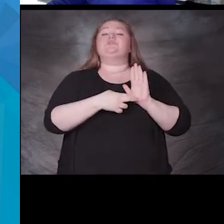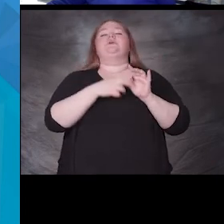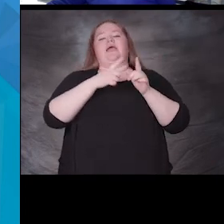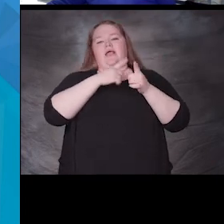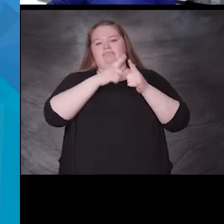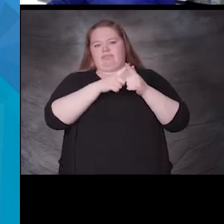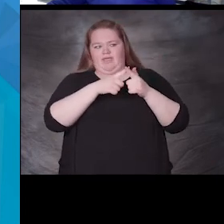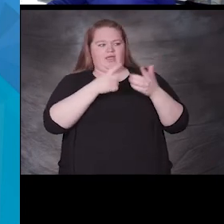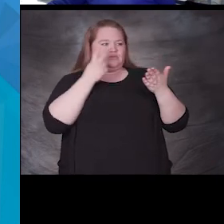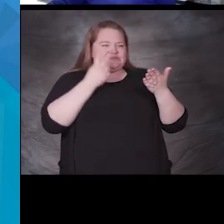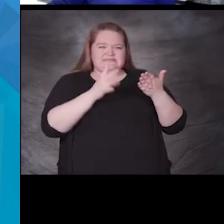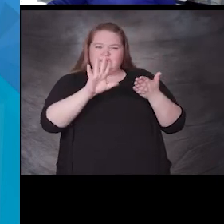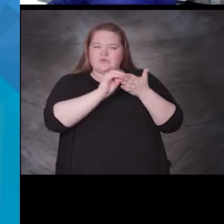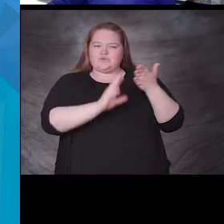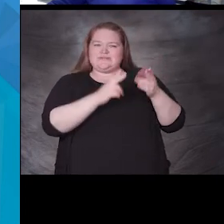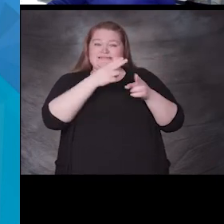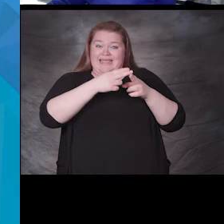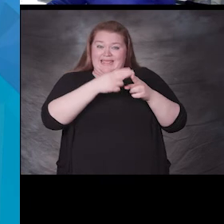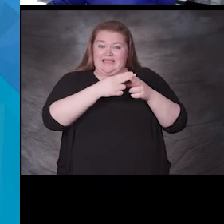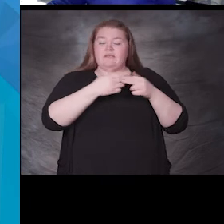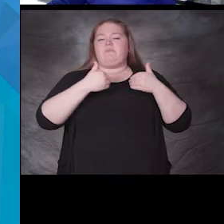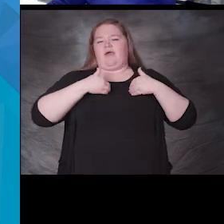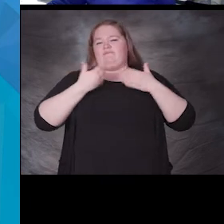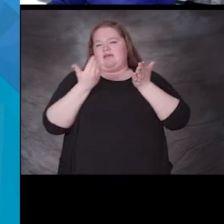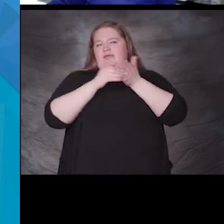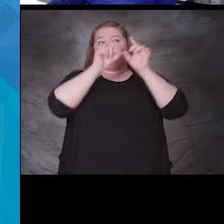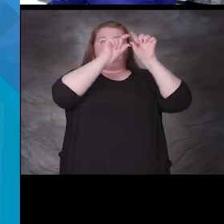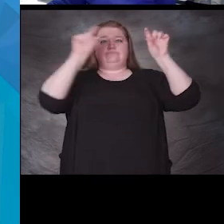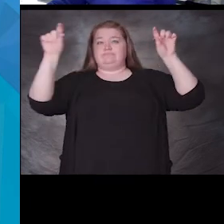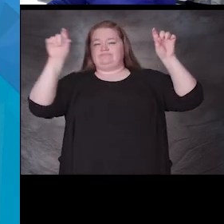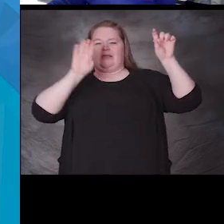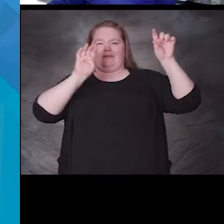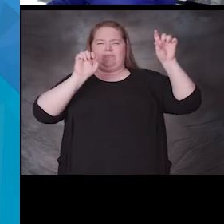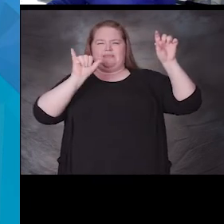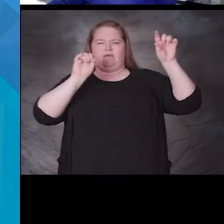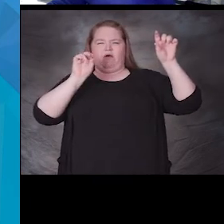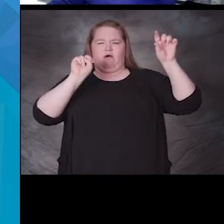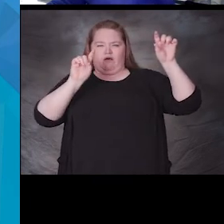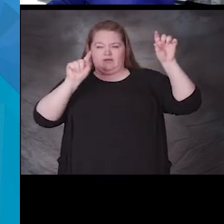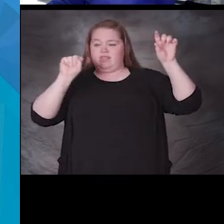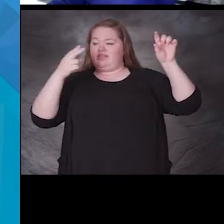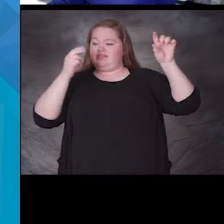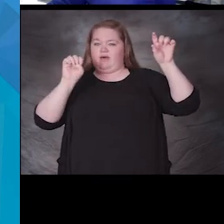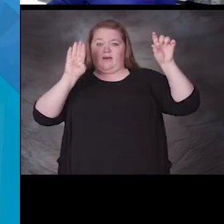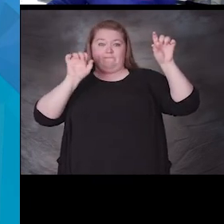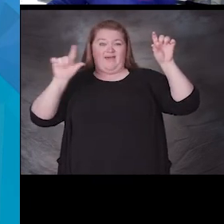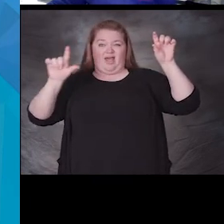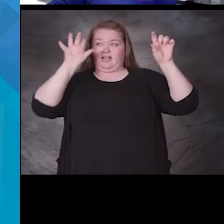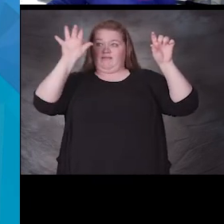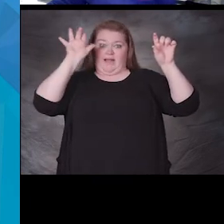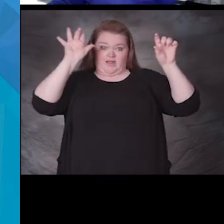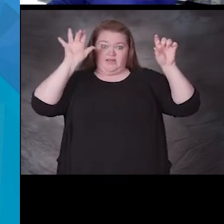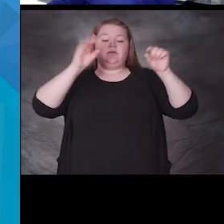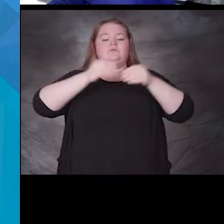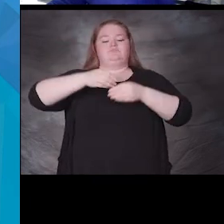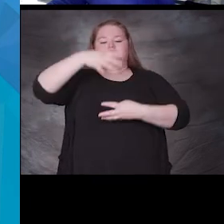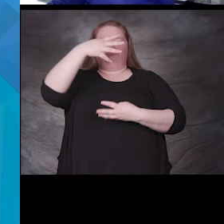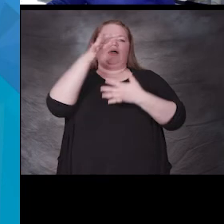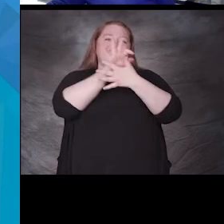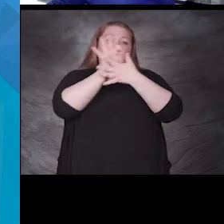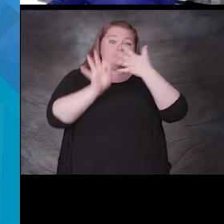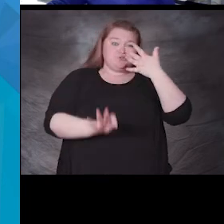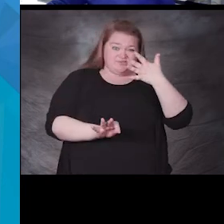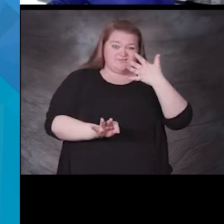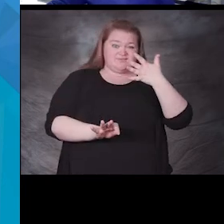bell tab and you can select it and pick which one you want to be involved with and this is free programming you can